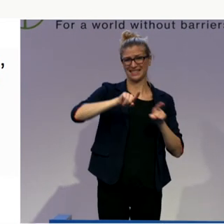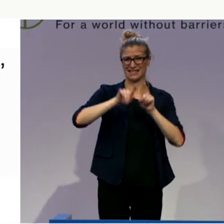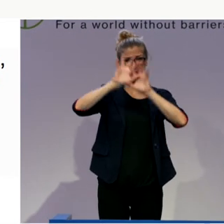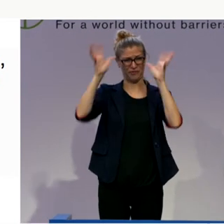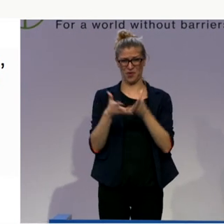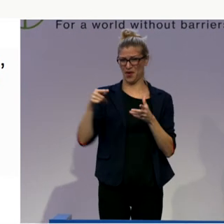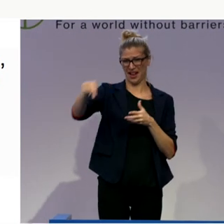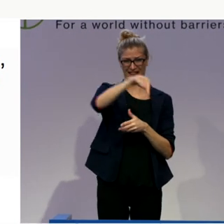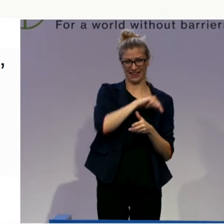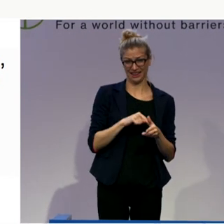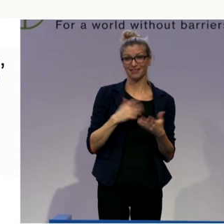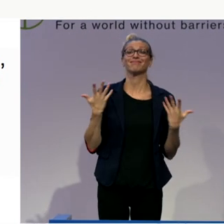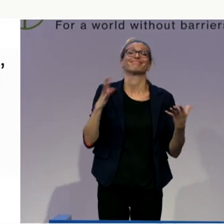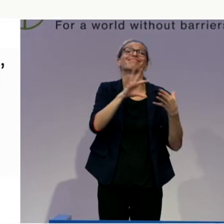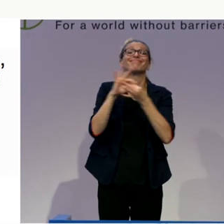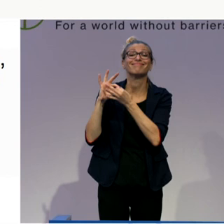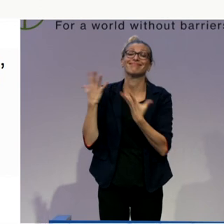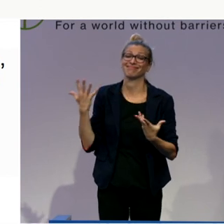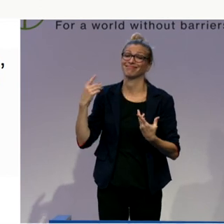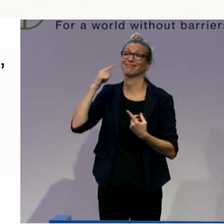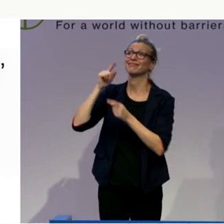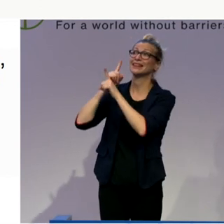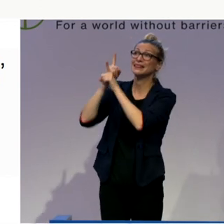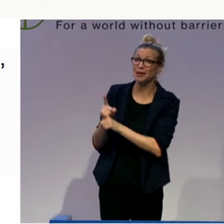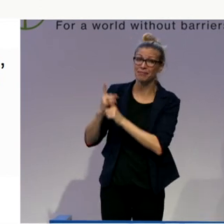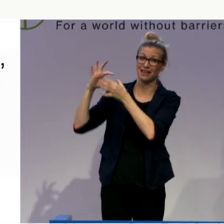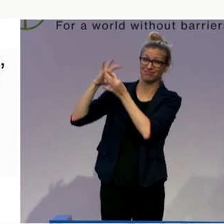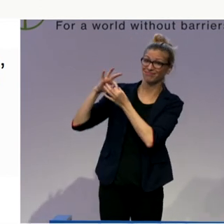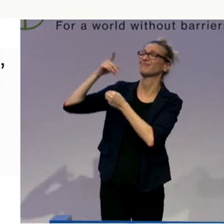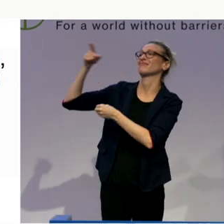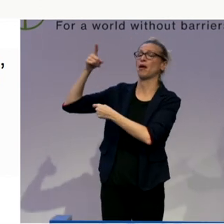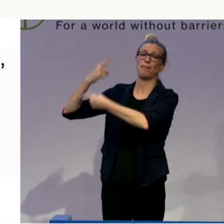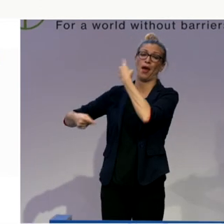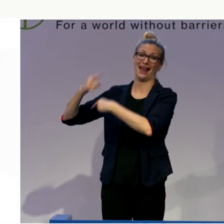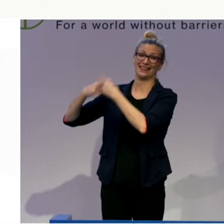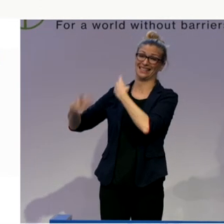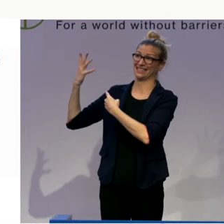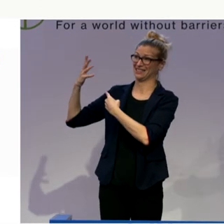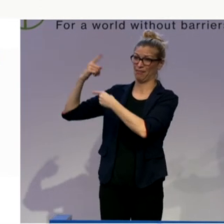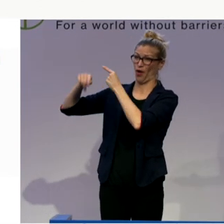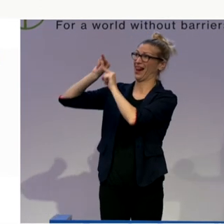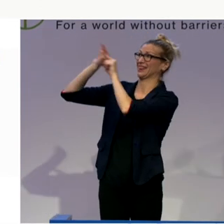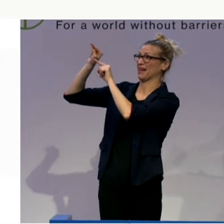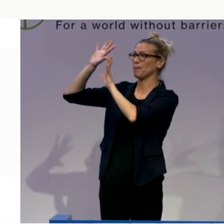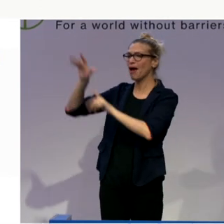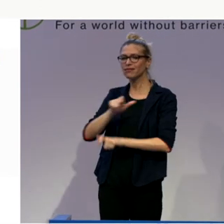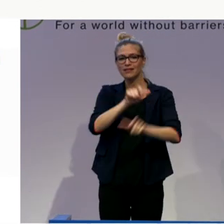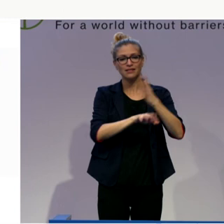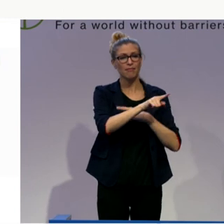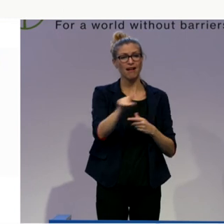It is the basic needs you can see. And here it comes in very much to